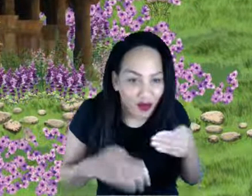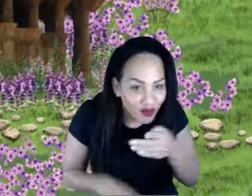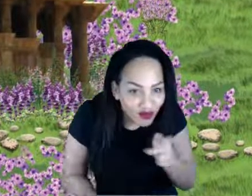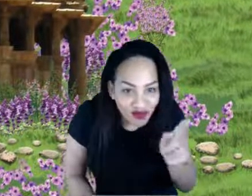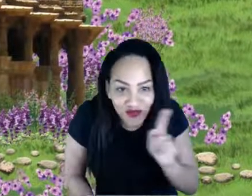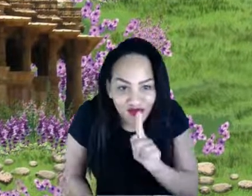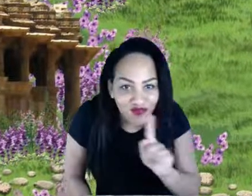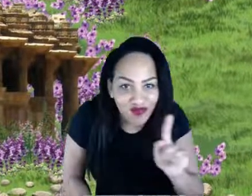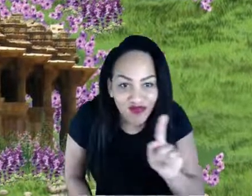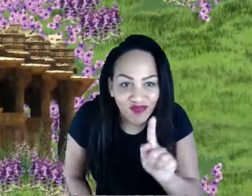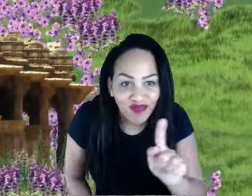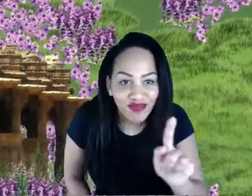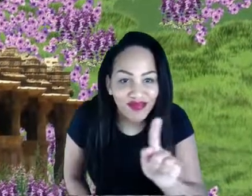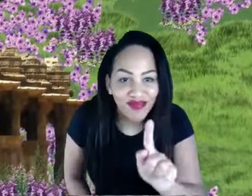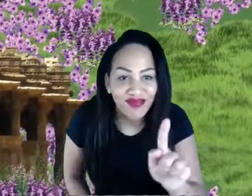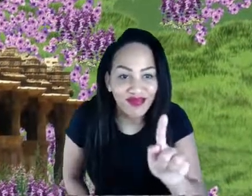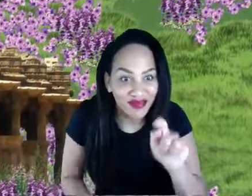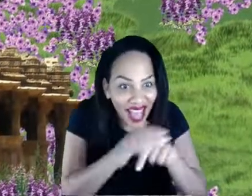And out we pop.